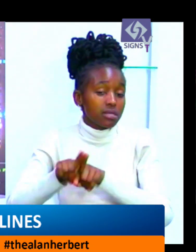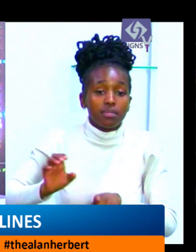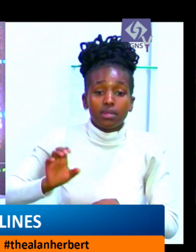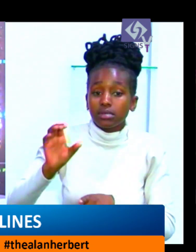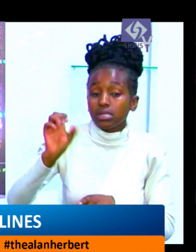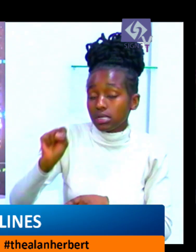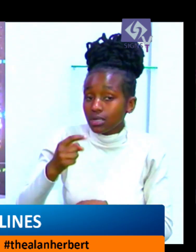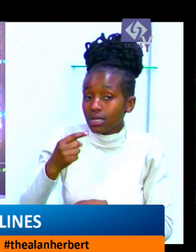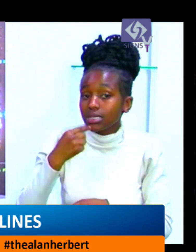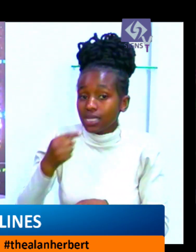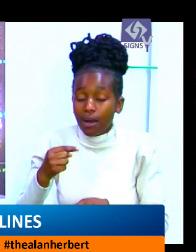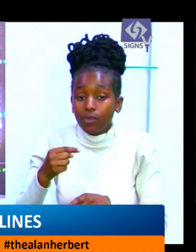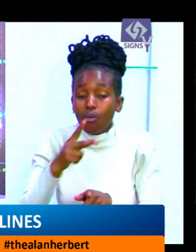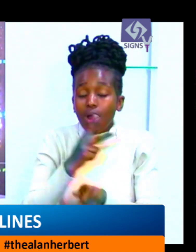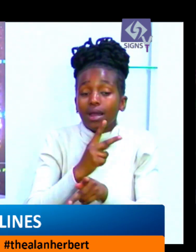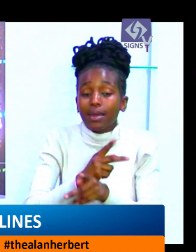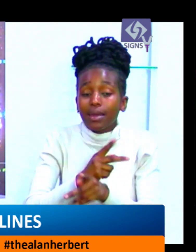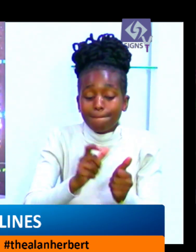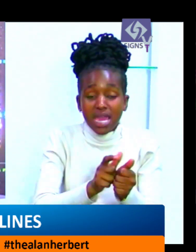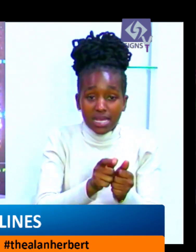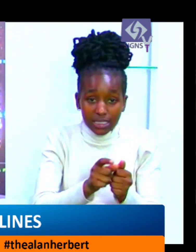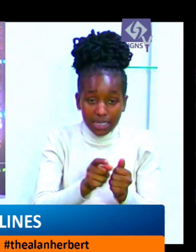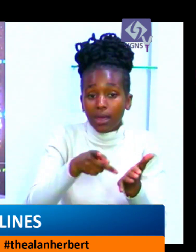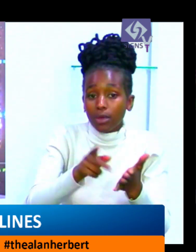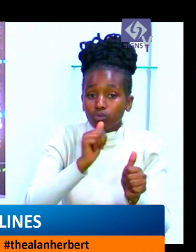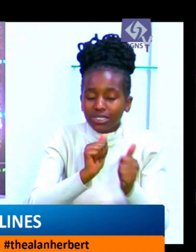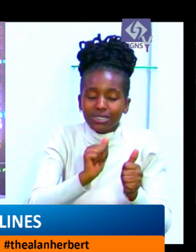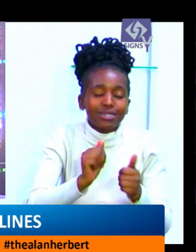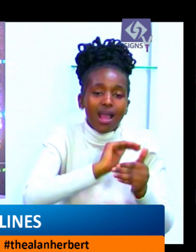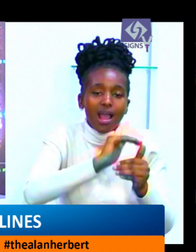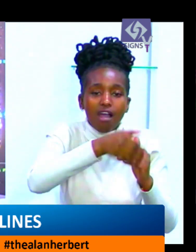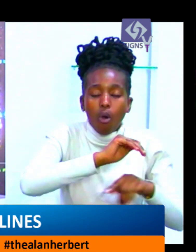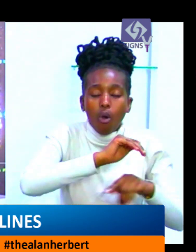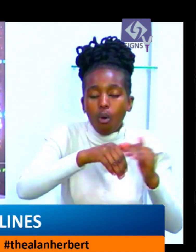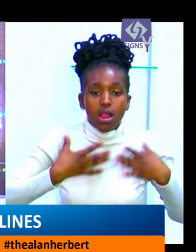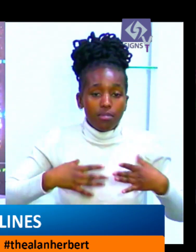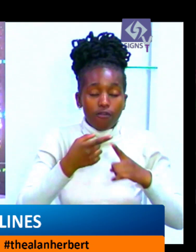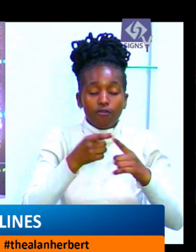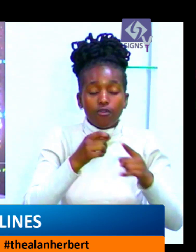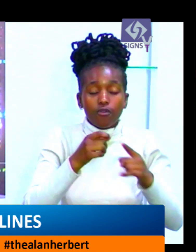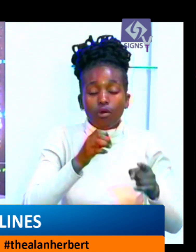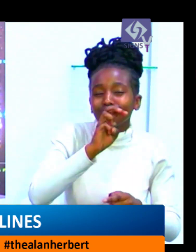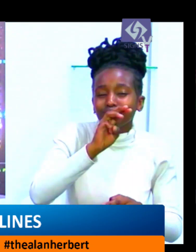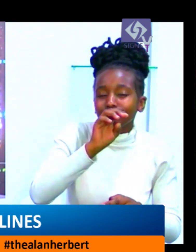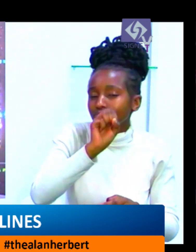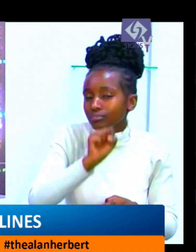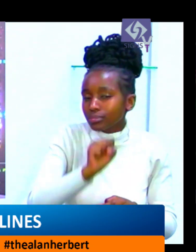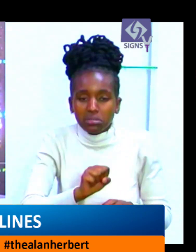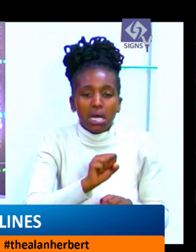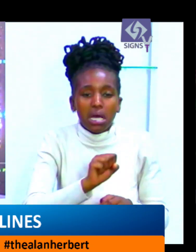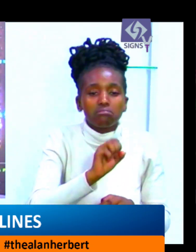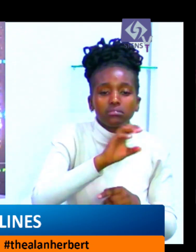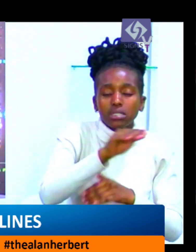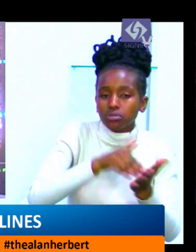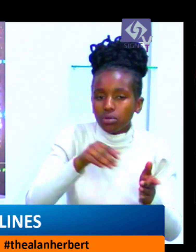investigation data protection in this country you are not allowed to export that data to an external